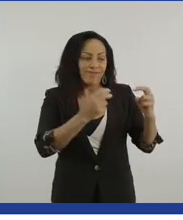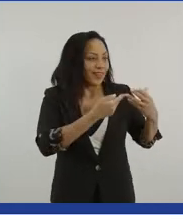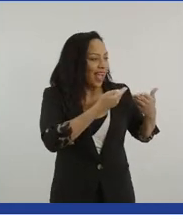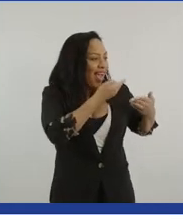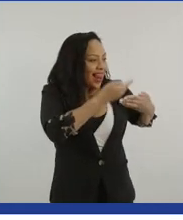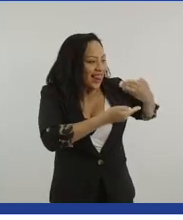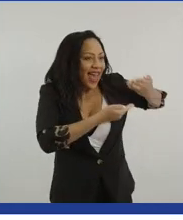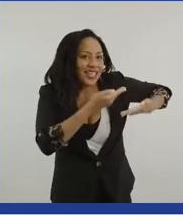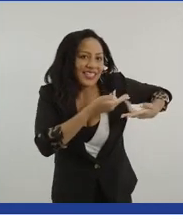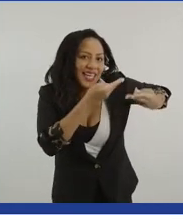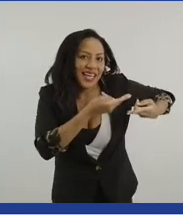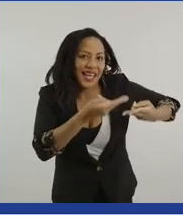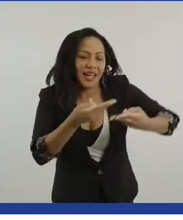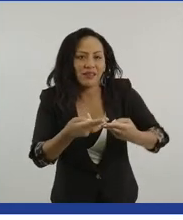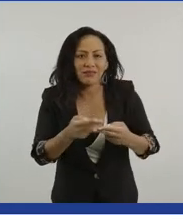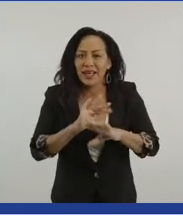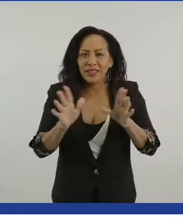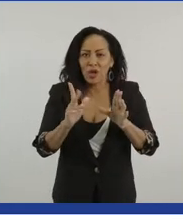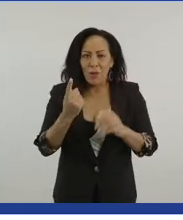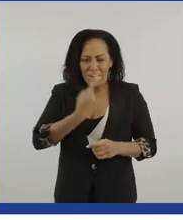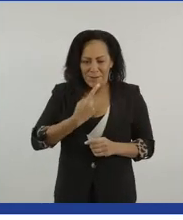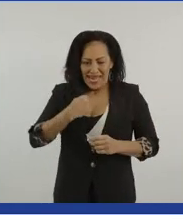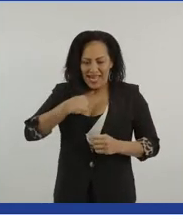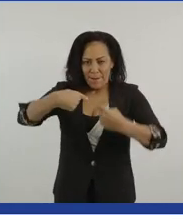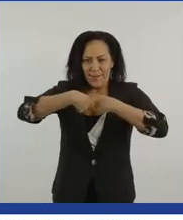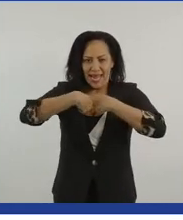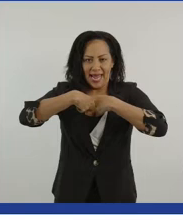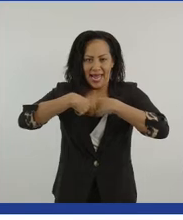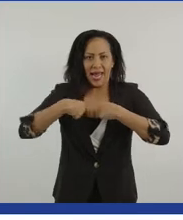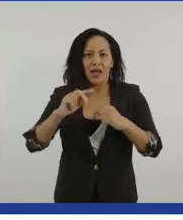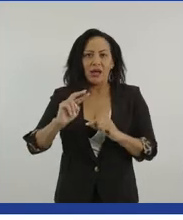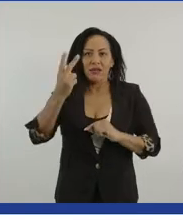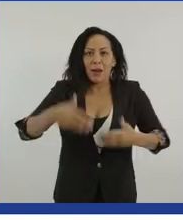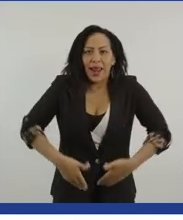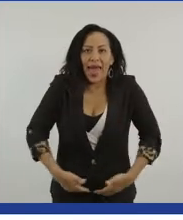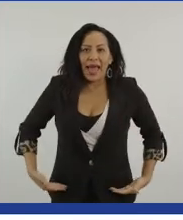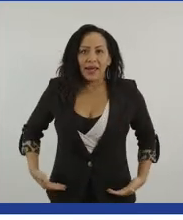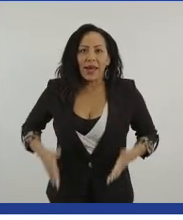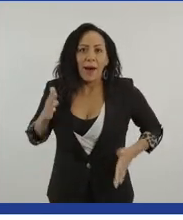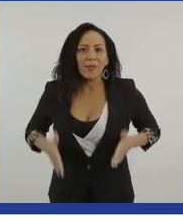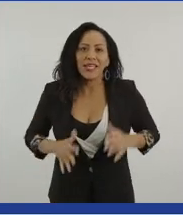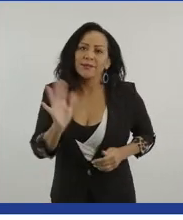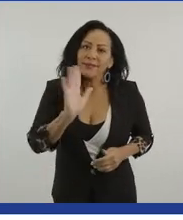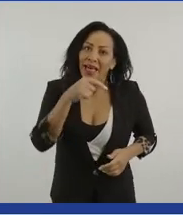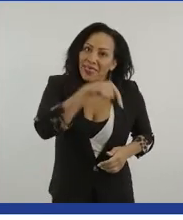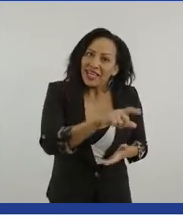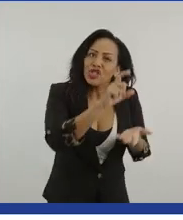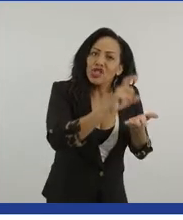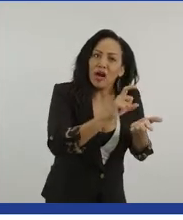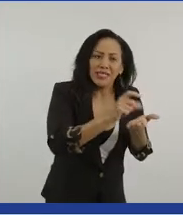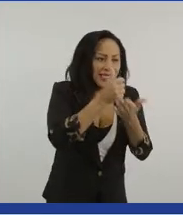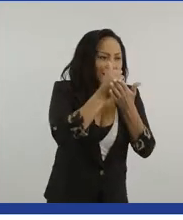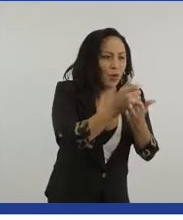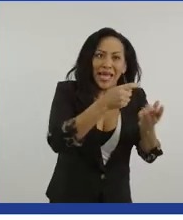myself being a double leg amputee and a runner. It's a charity and a foundation that supports everybody in the disability